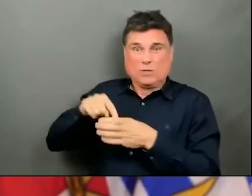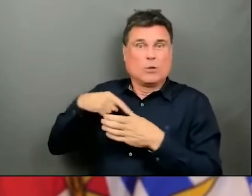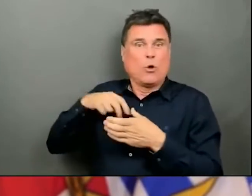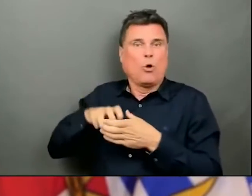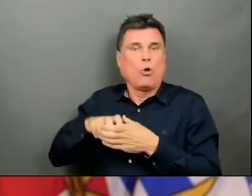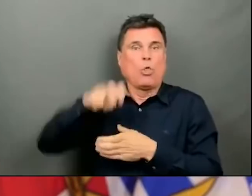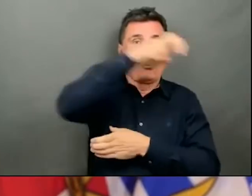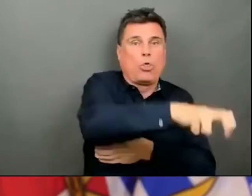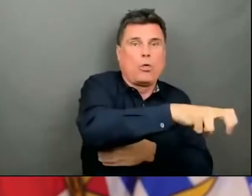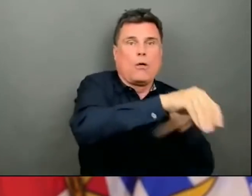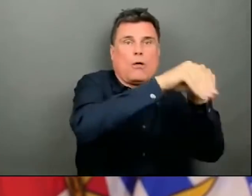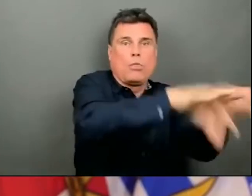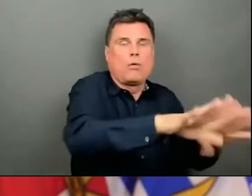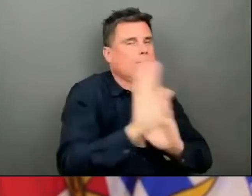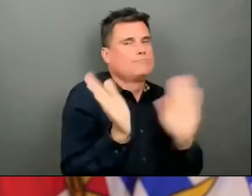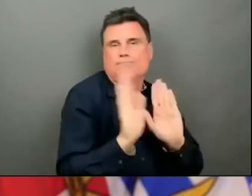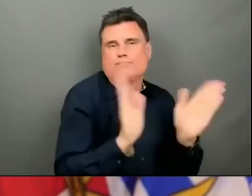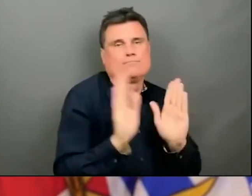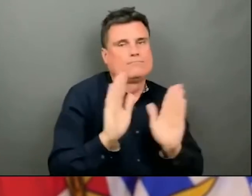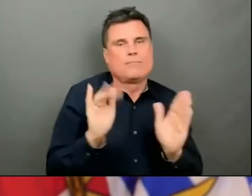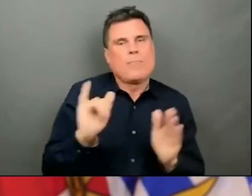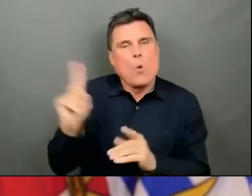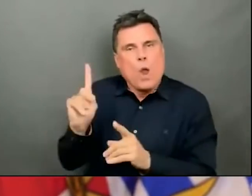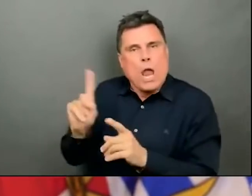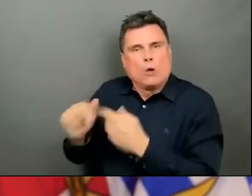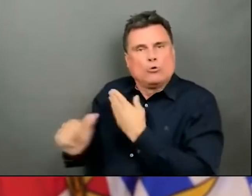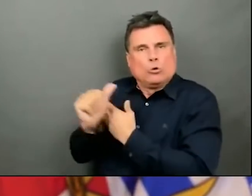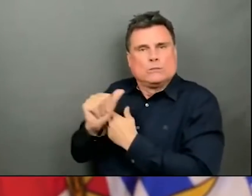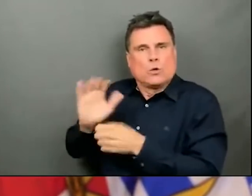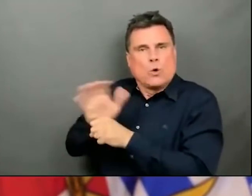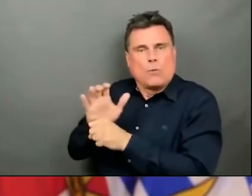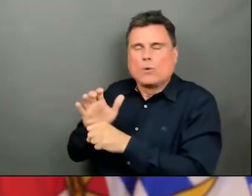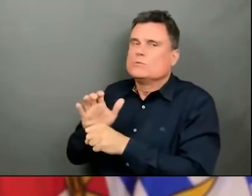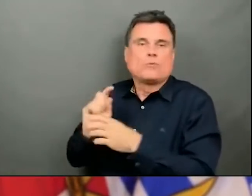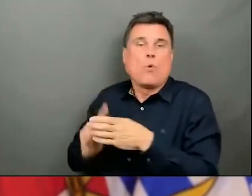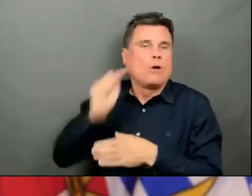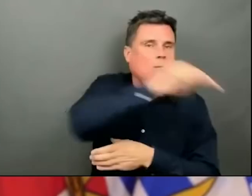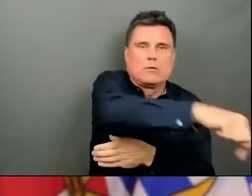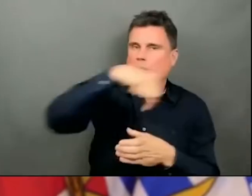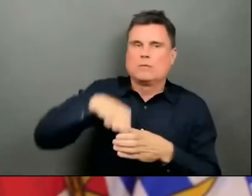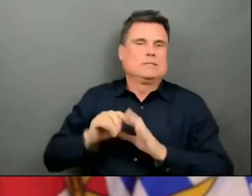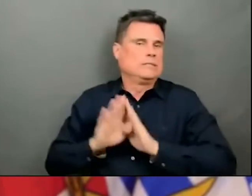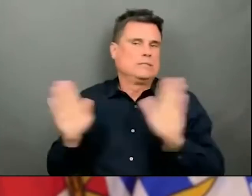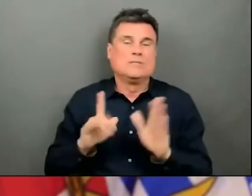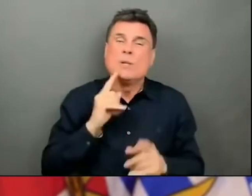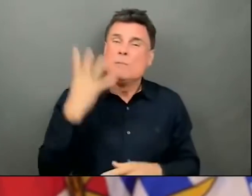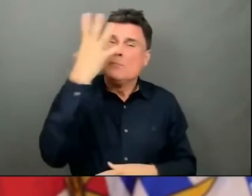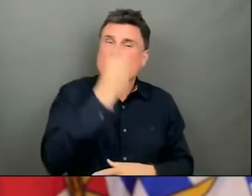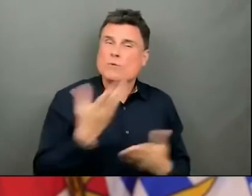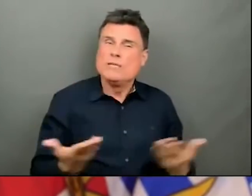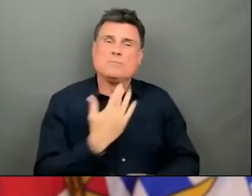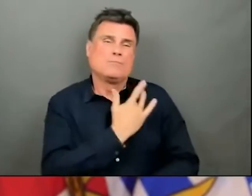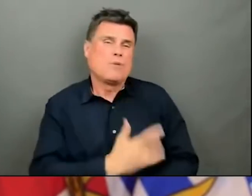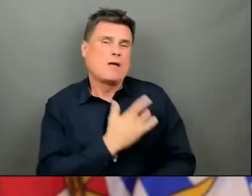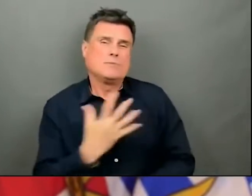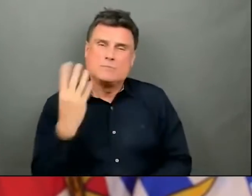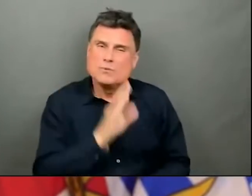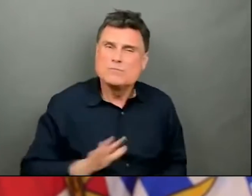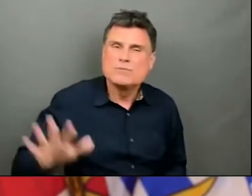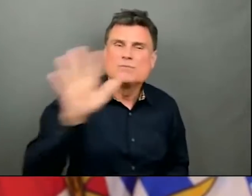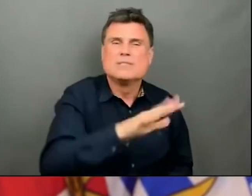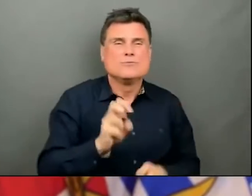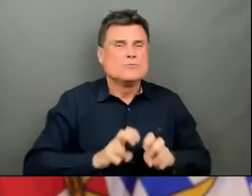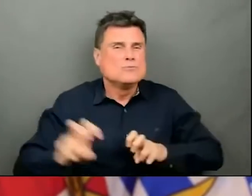as we know, is a beautiful province with many amazing places to explore. But for now, that means explore your local community,